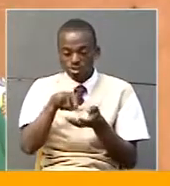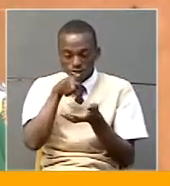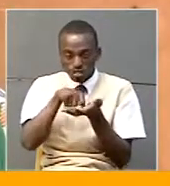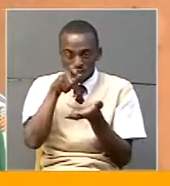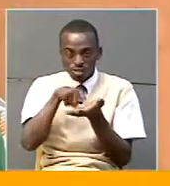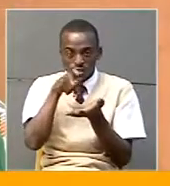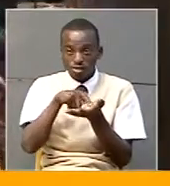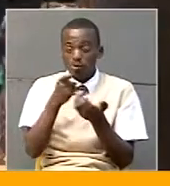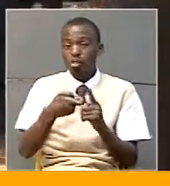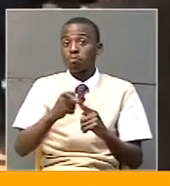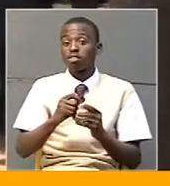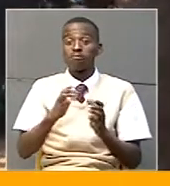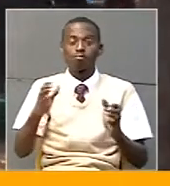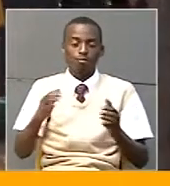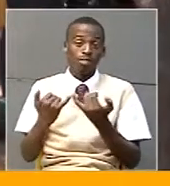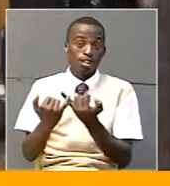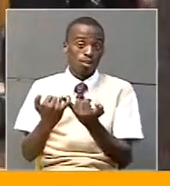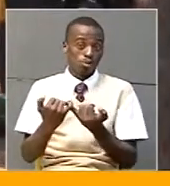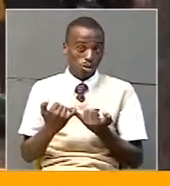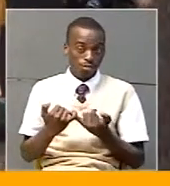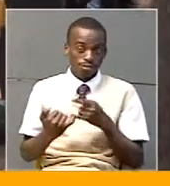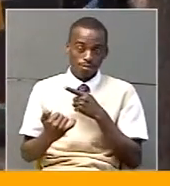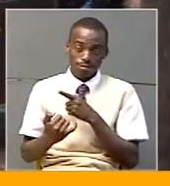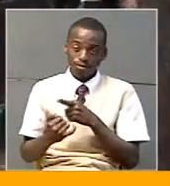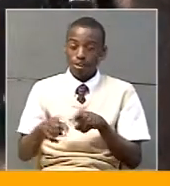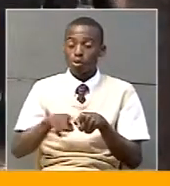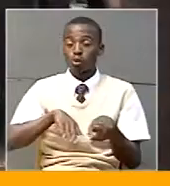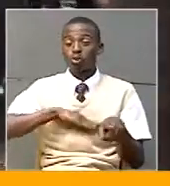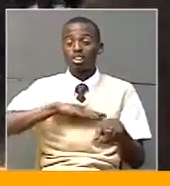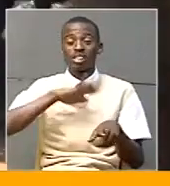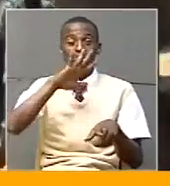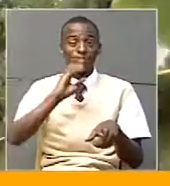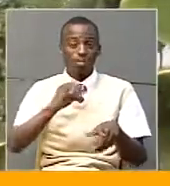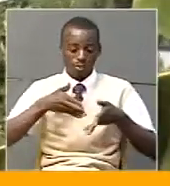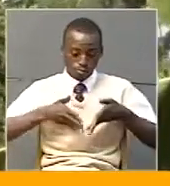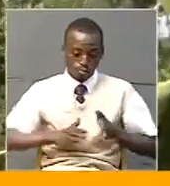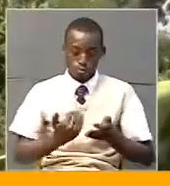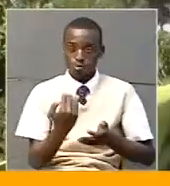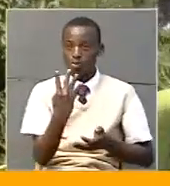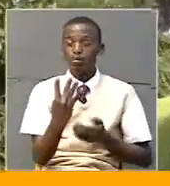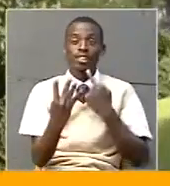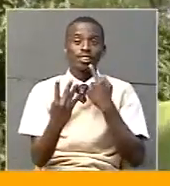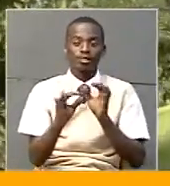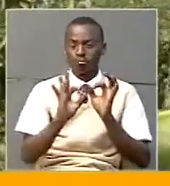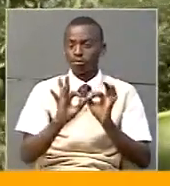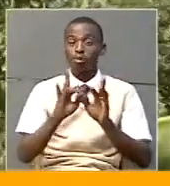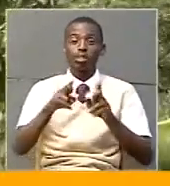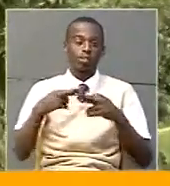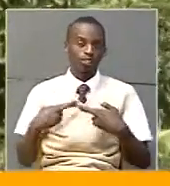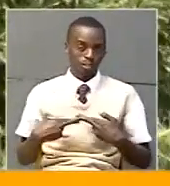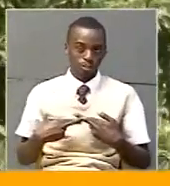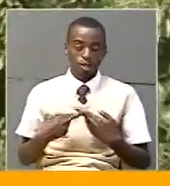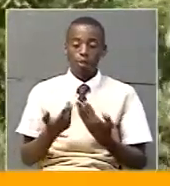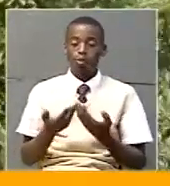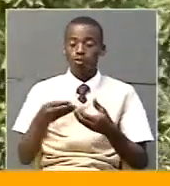once in a month. His wife, Druidjaru Felista, aged 50 and a mother of four, speaks highly about the results of